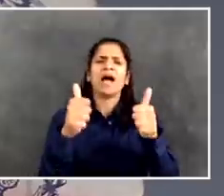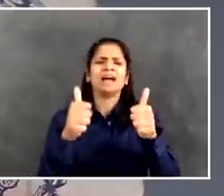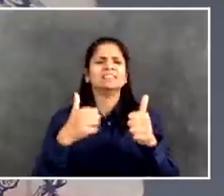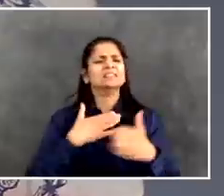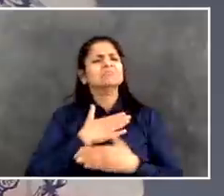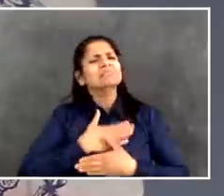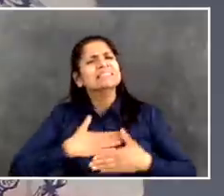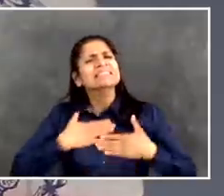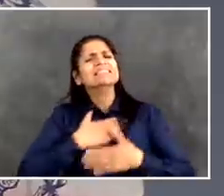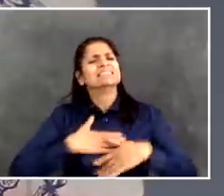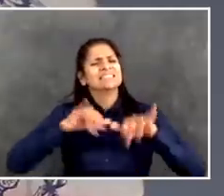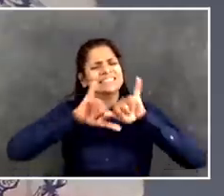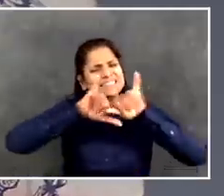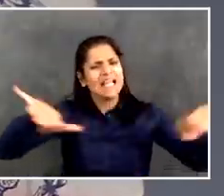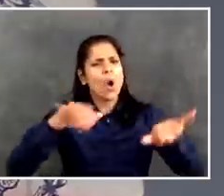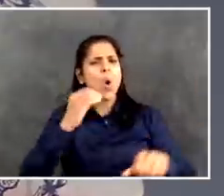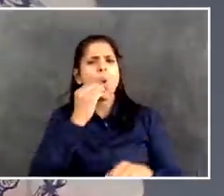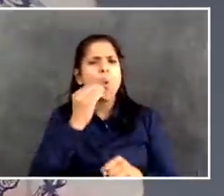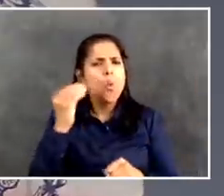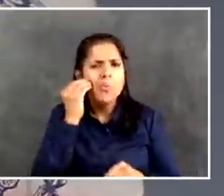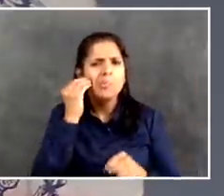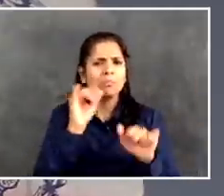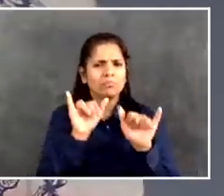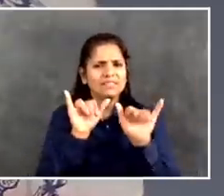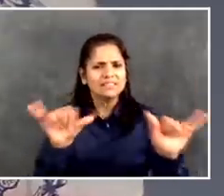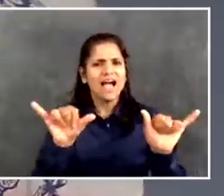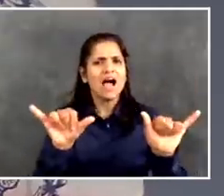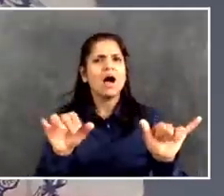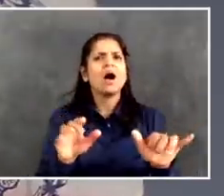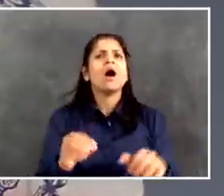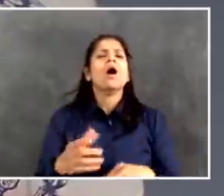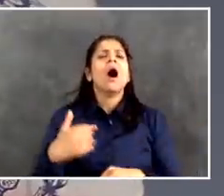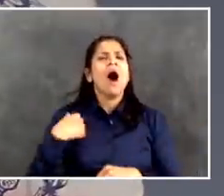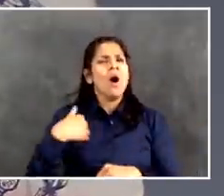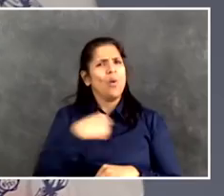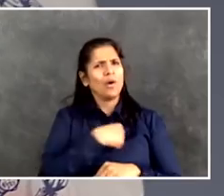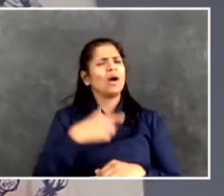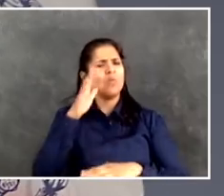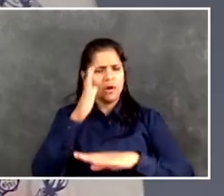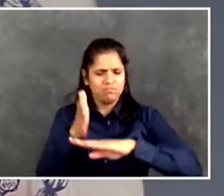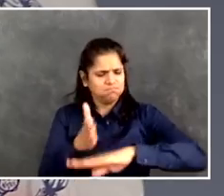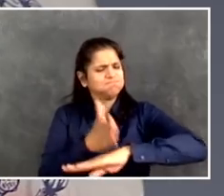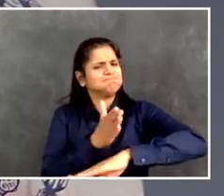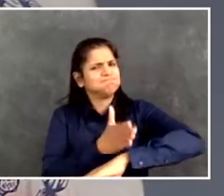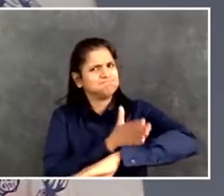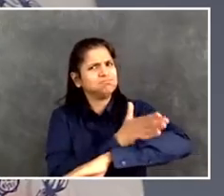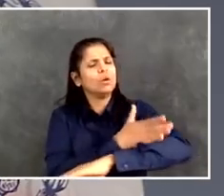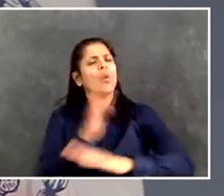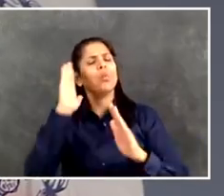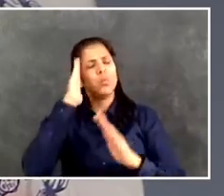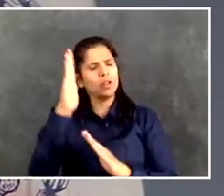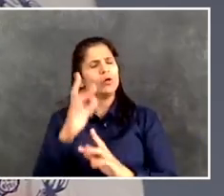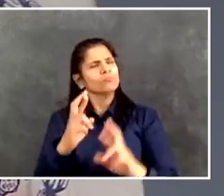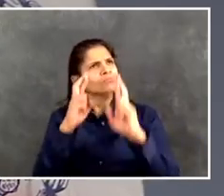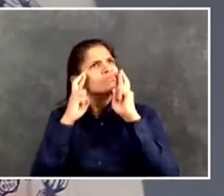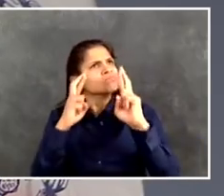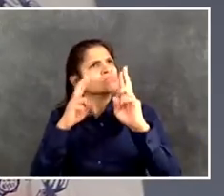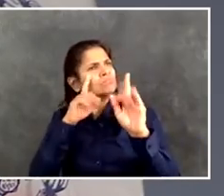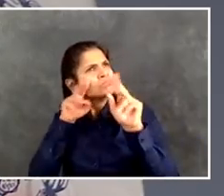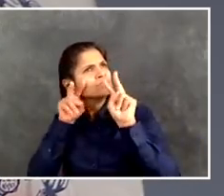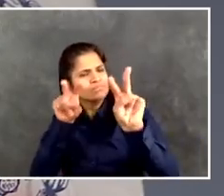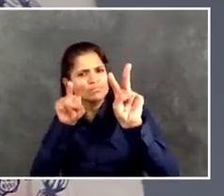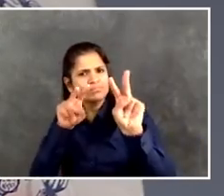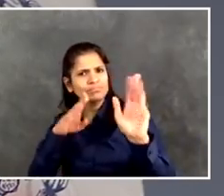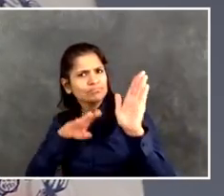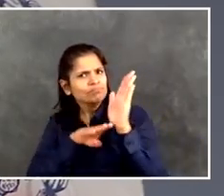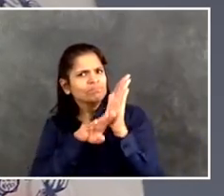where we really start to make even greater progress. And then we're going to need everyone to participate fully in testing and tracing. As many tests as